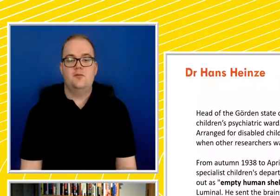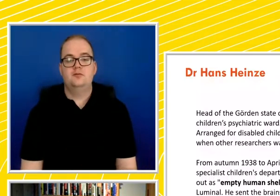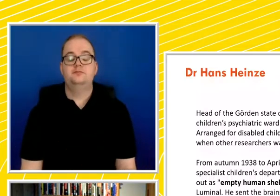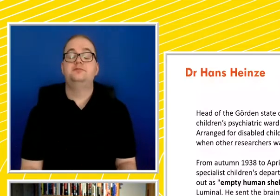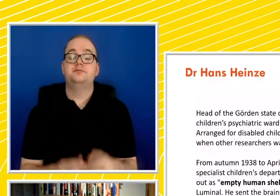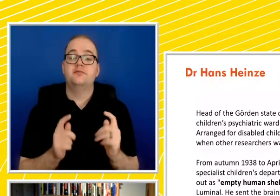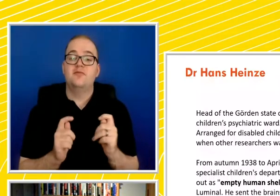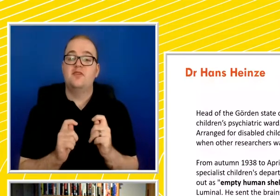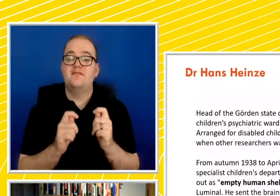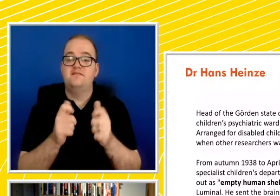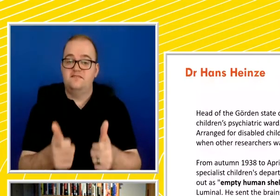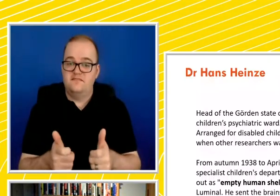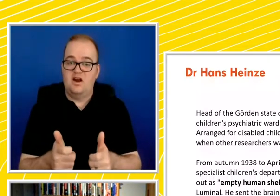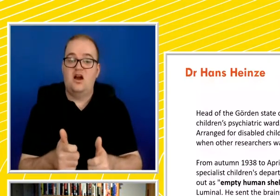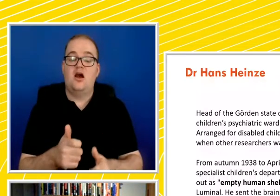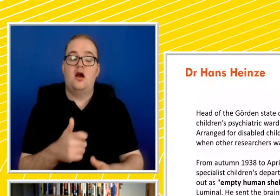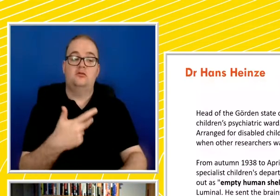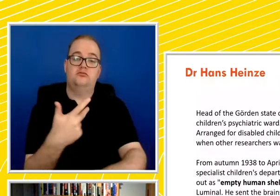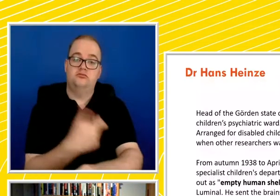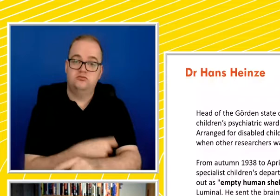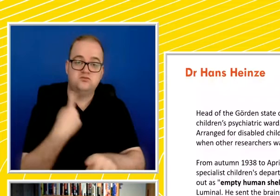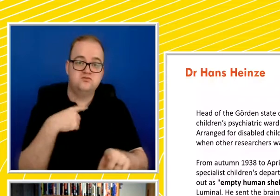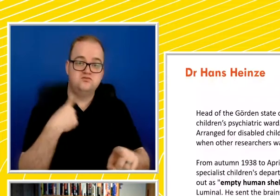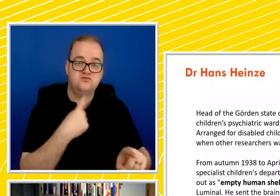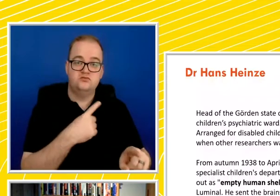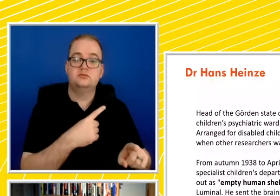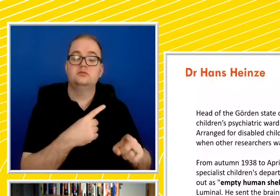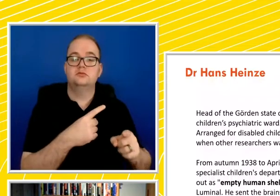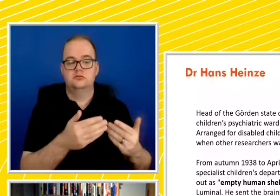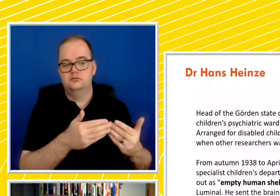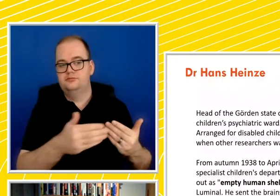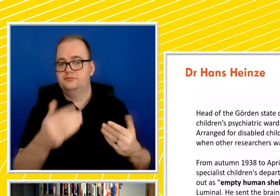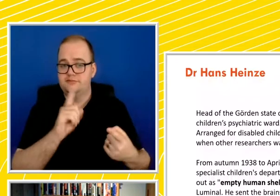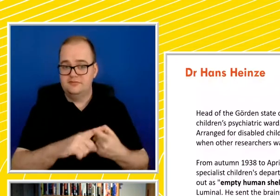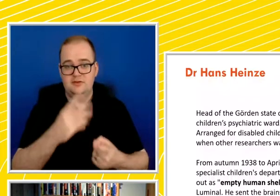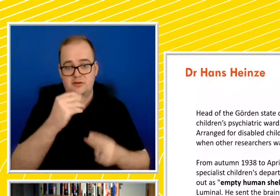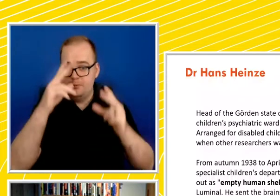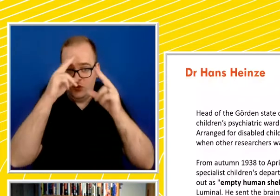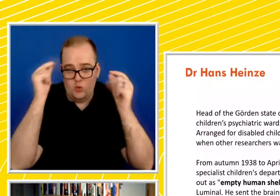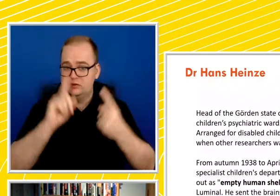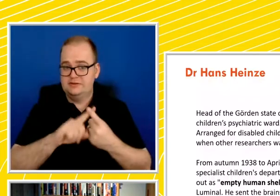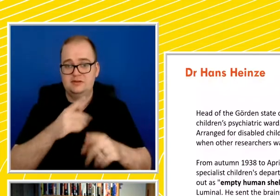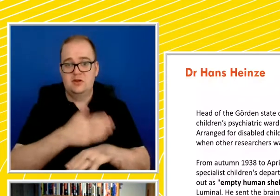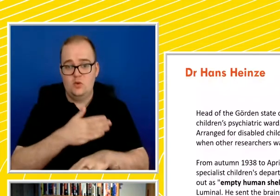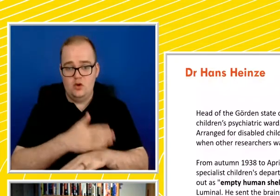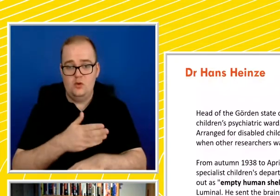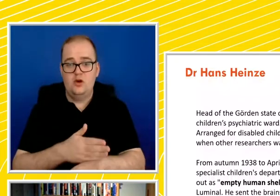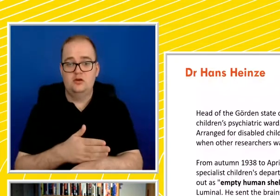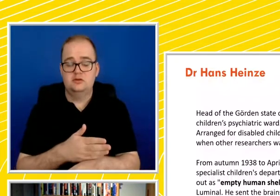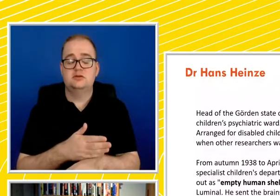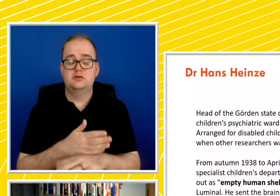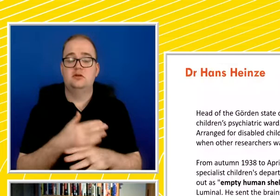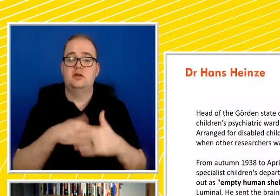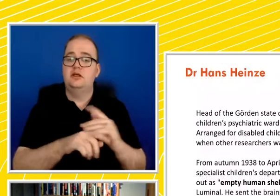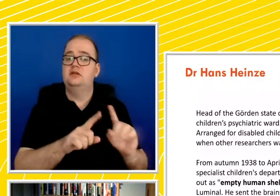the euthanasia program, some of the nurses continued on. So, Glay worked at Belgian extermination camp